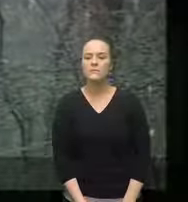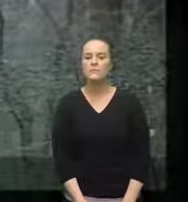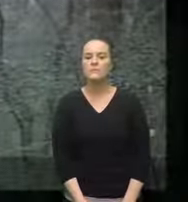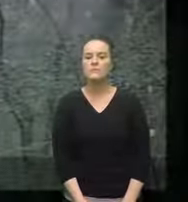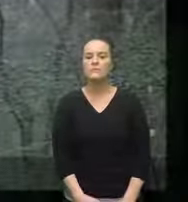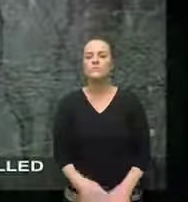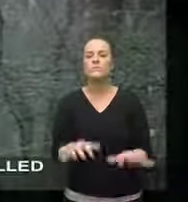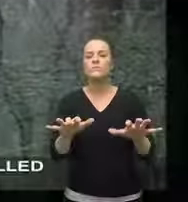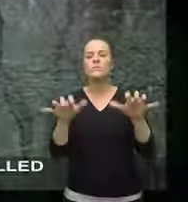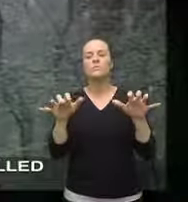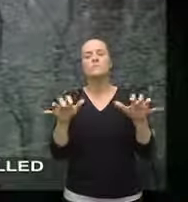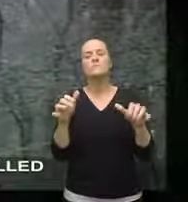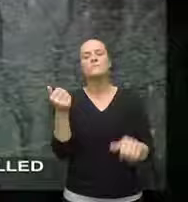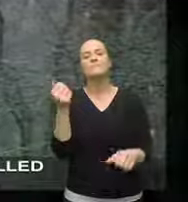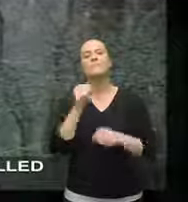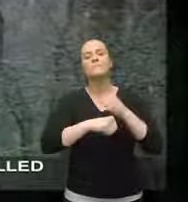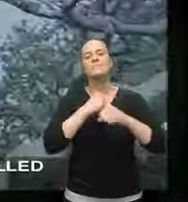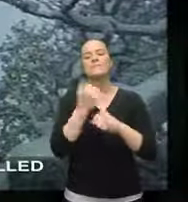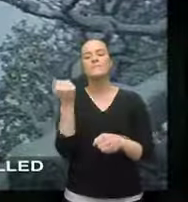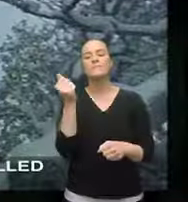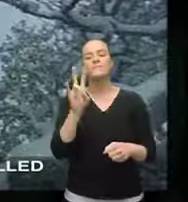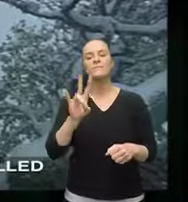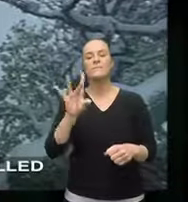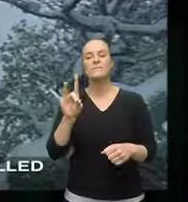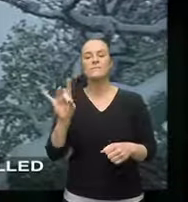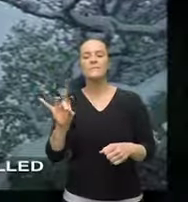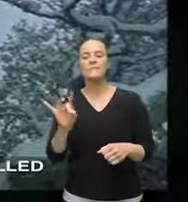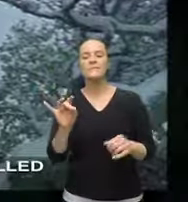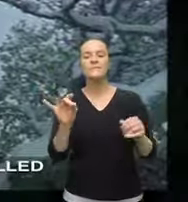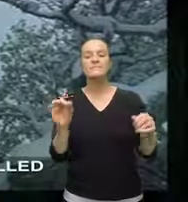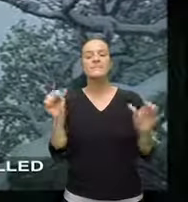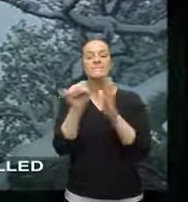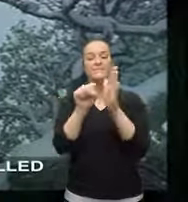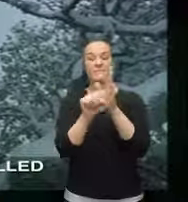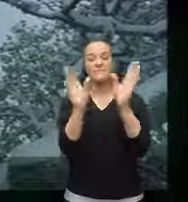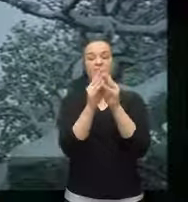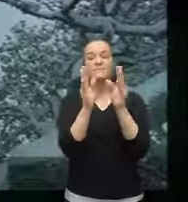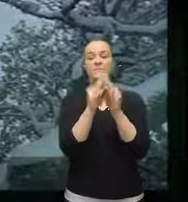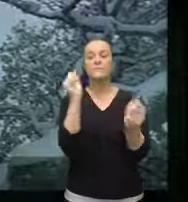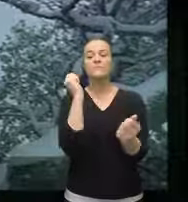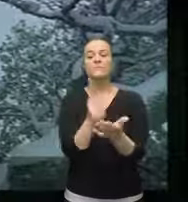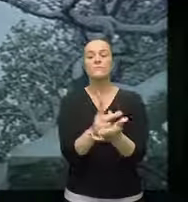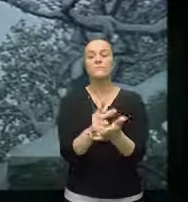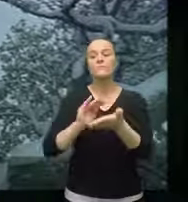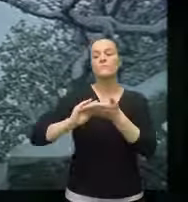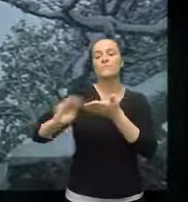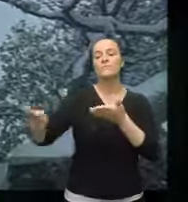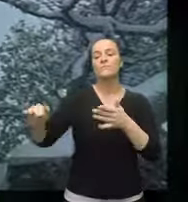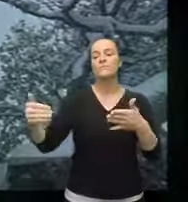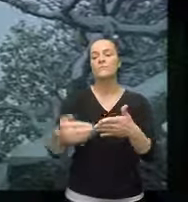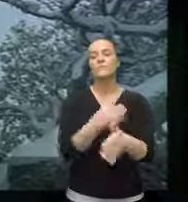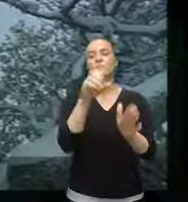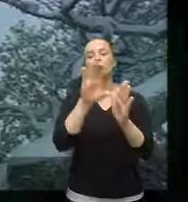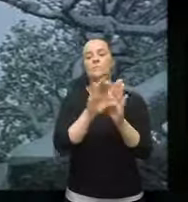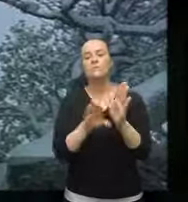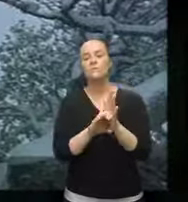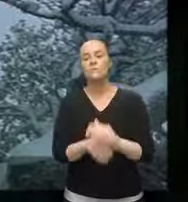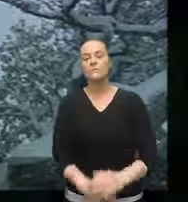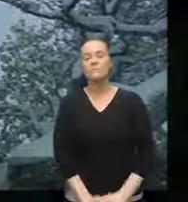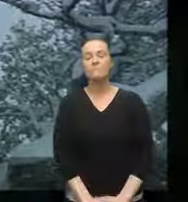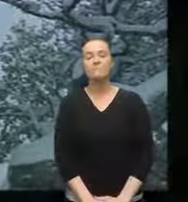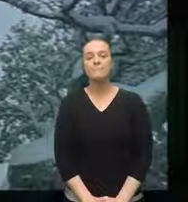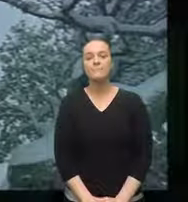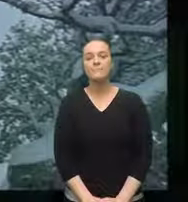winter 1788 special conventions are called in the states to approve or reject the new constitution